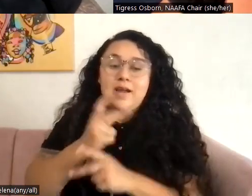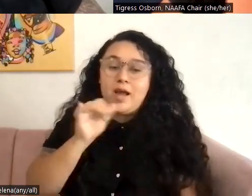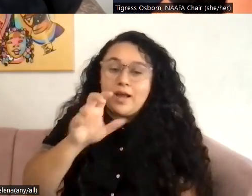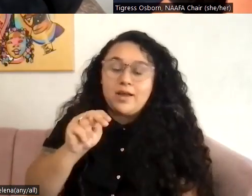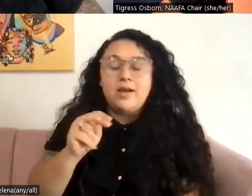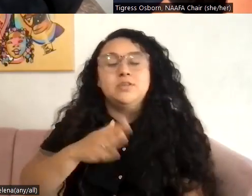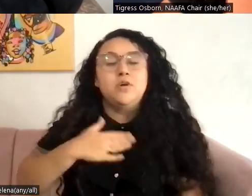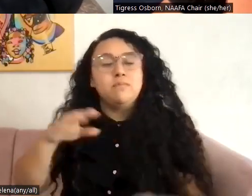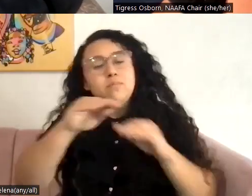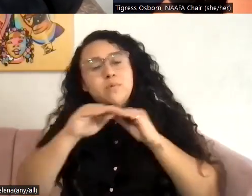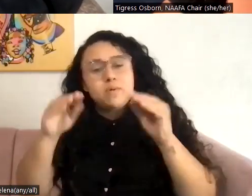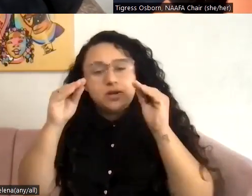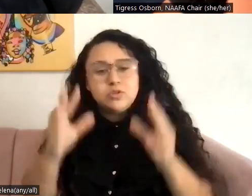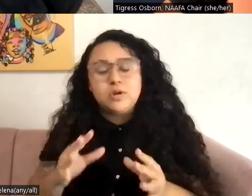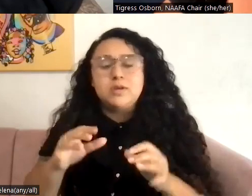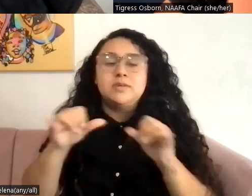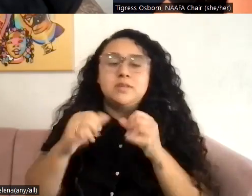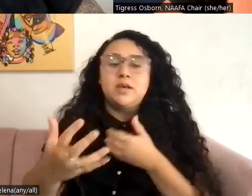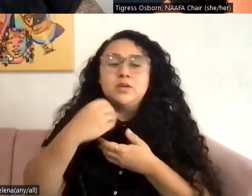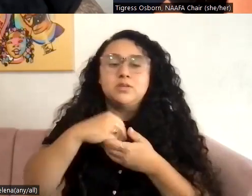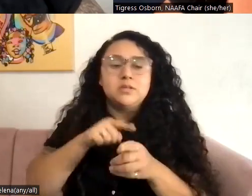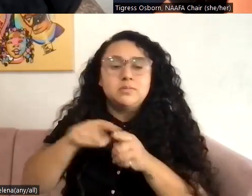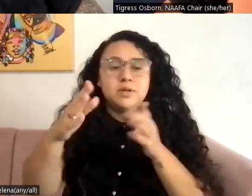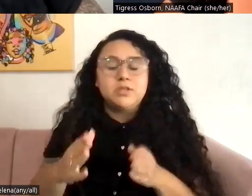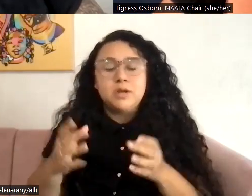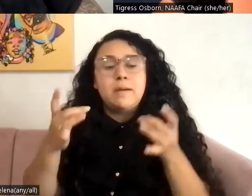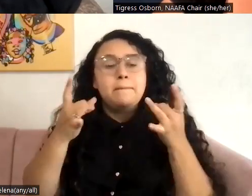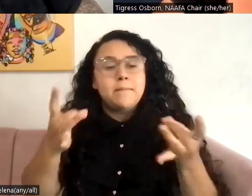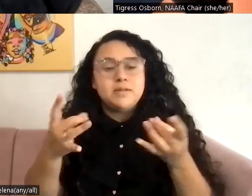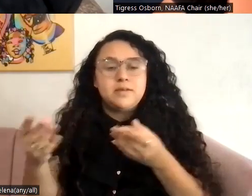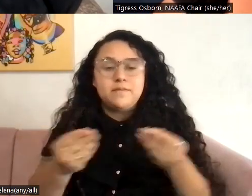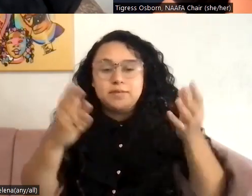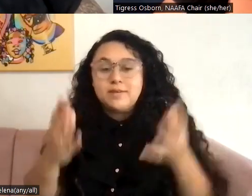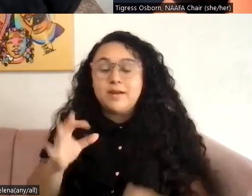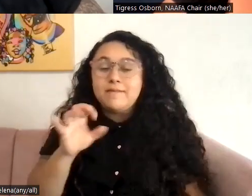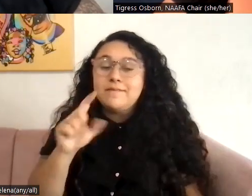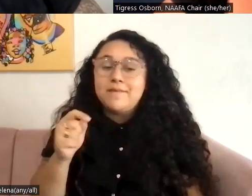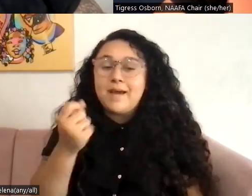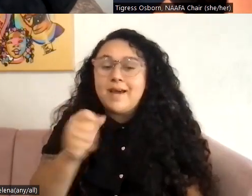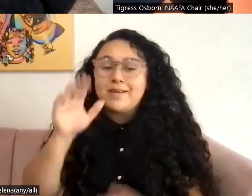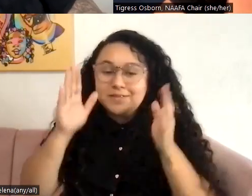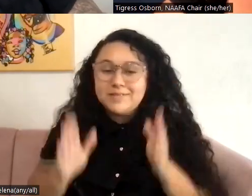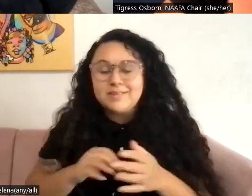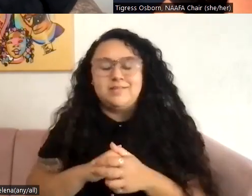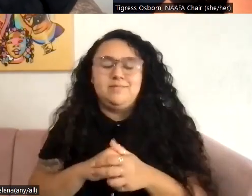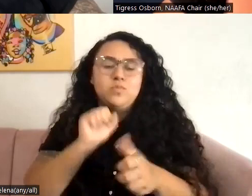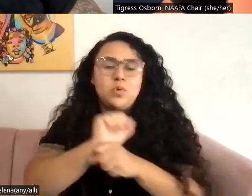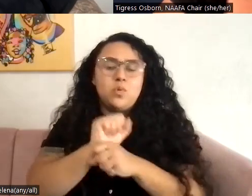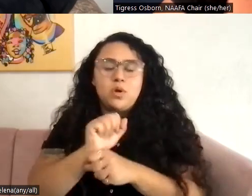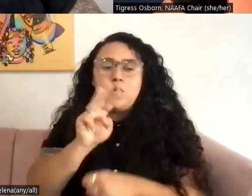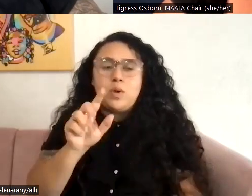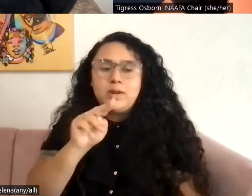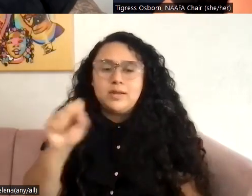size inclusion specialist, meditation facilitator, and fat activist. Having worked in wellness space for over 10 years,